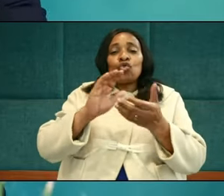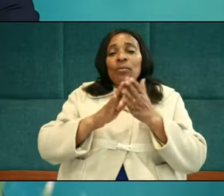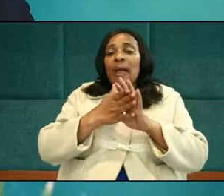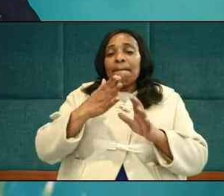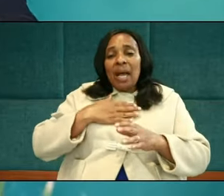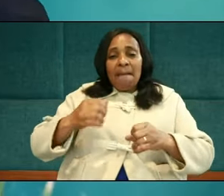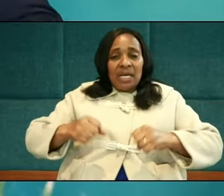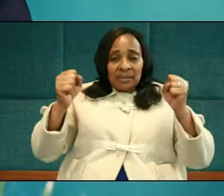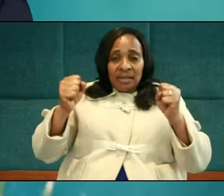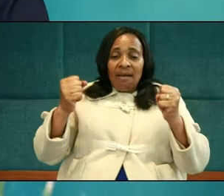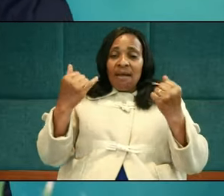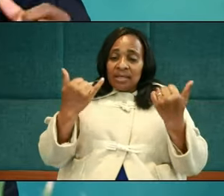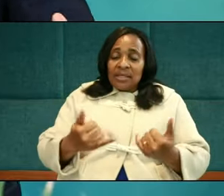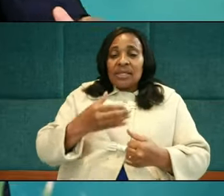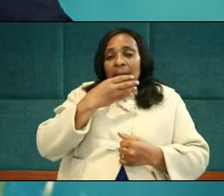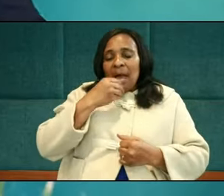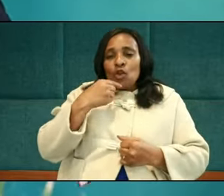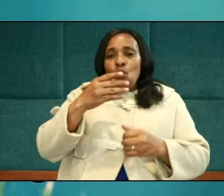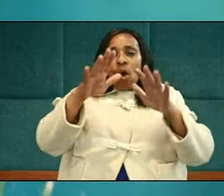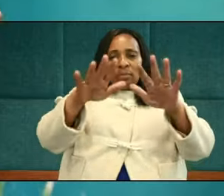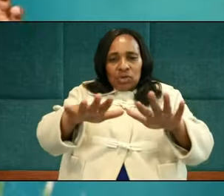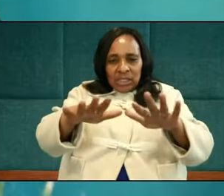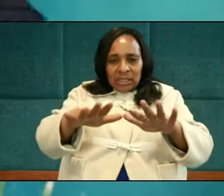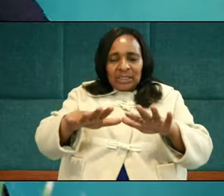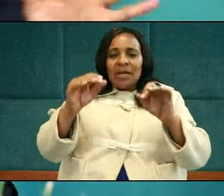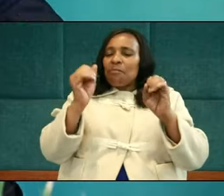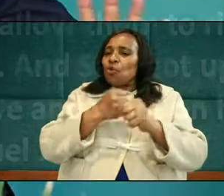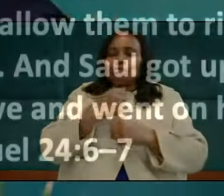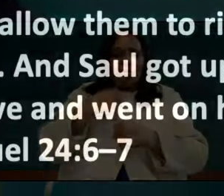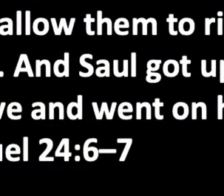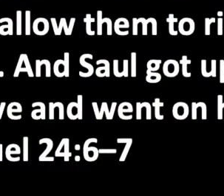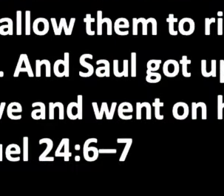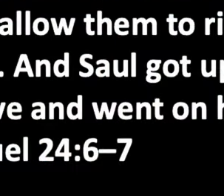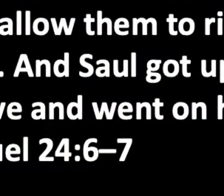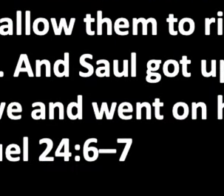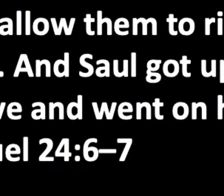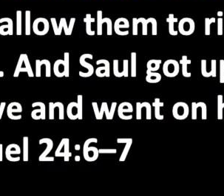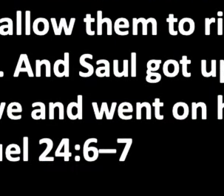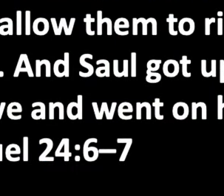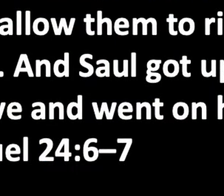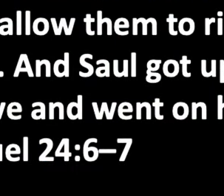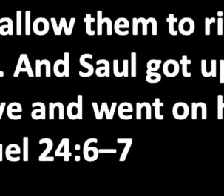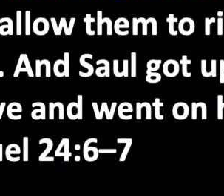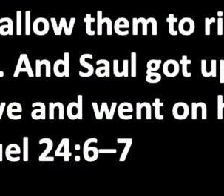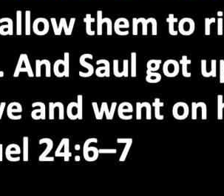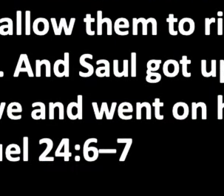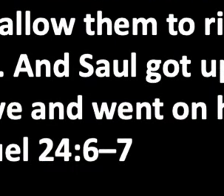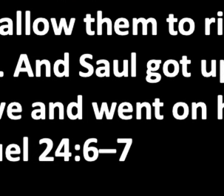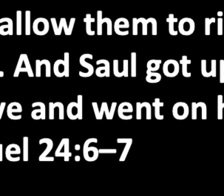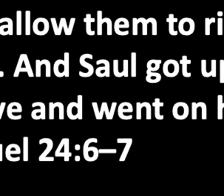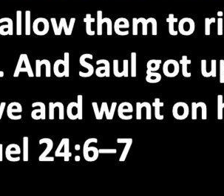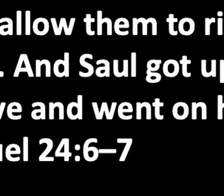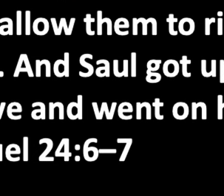He's the Lord's anointed to stretch out my hand against him. I will not. But look at verse 7 of 1